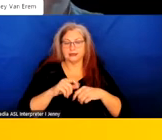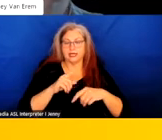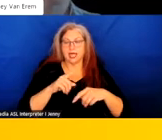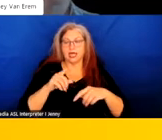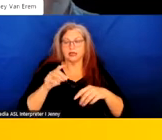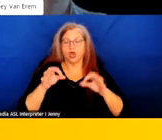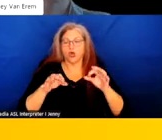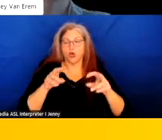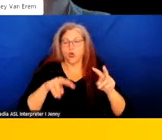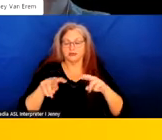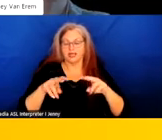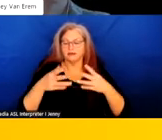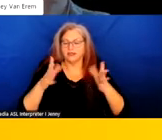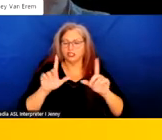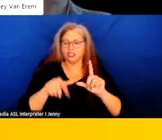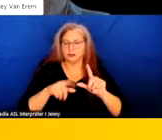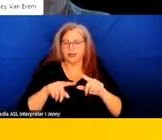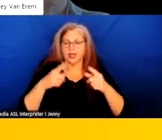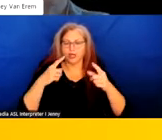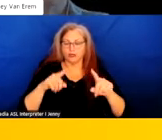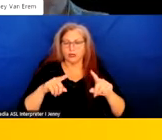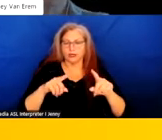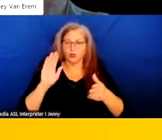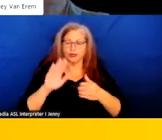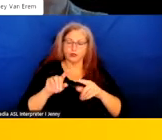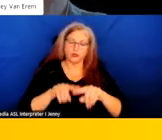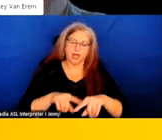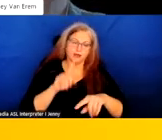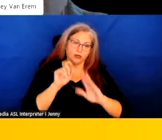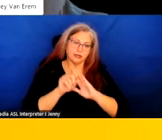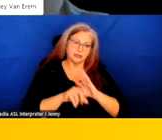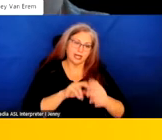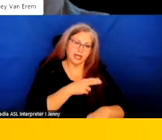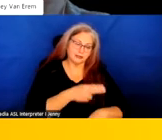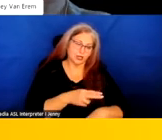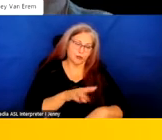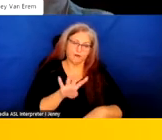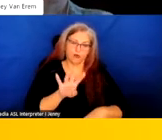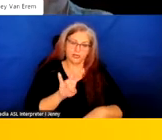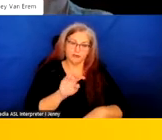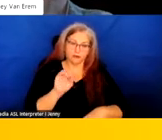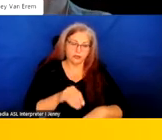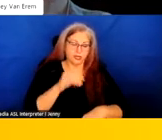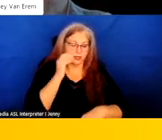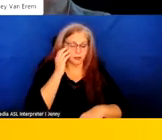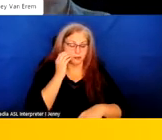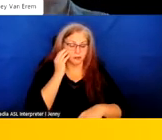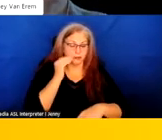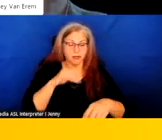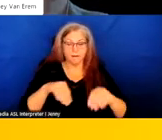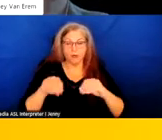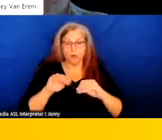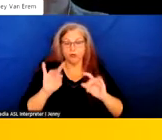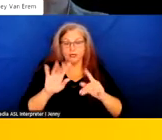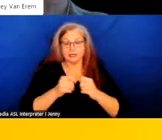ended at that point. You know, the agreement reduced reliance on state hospitals by 47%. The mobile crisis